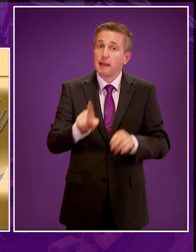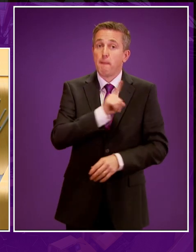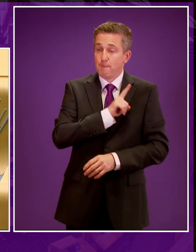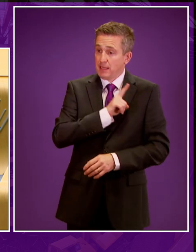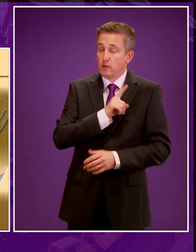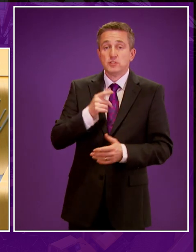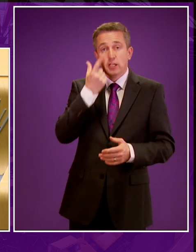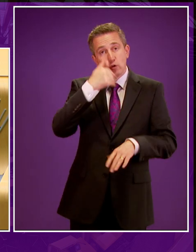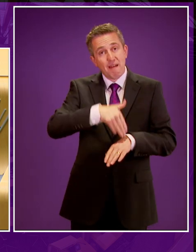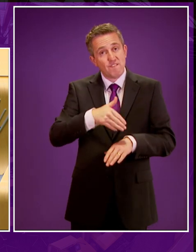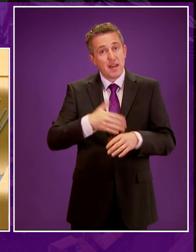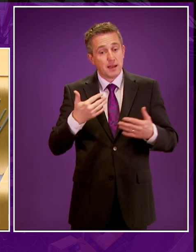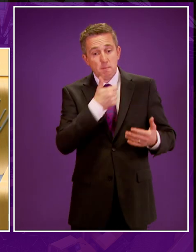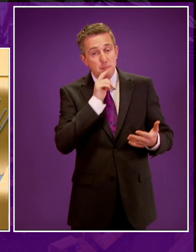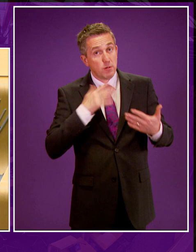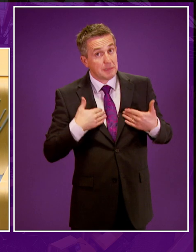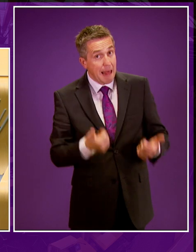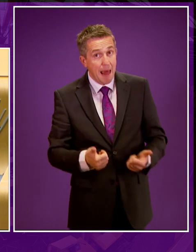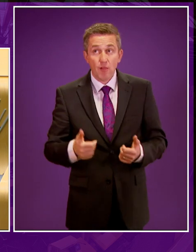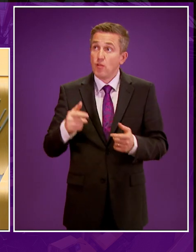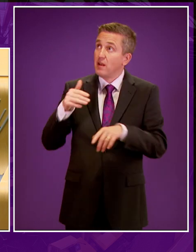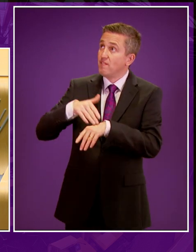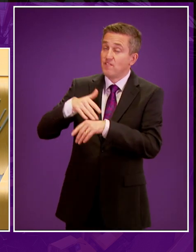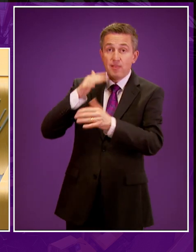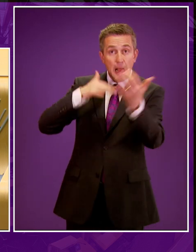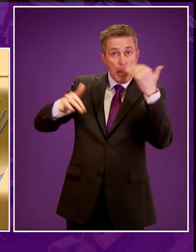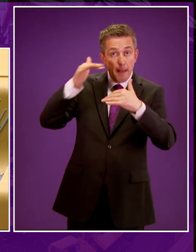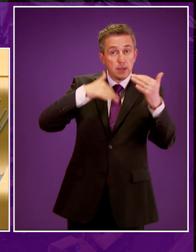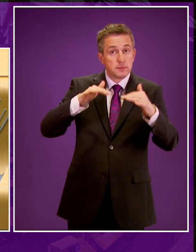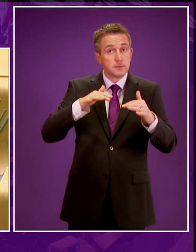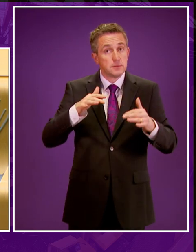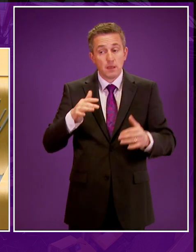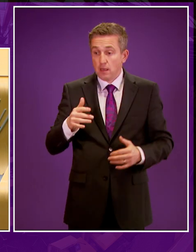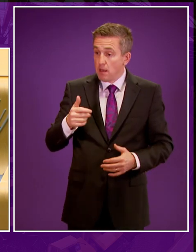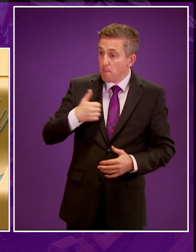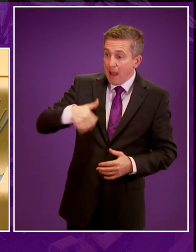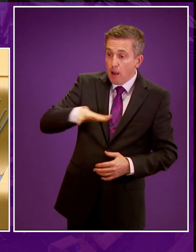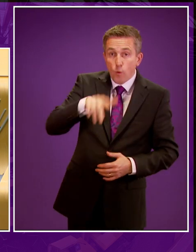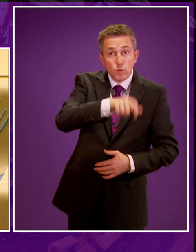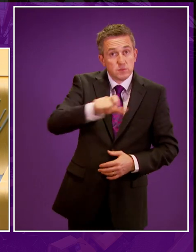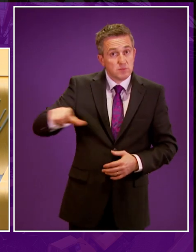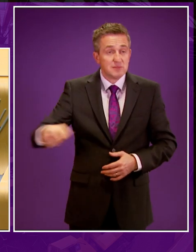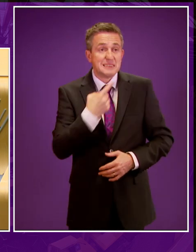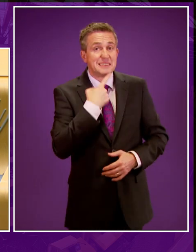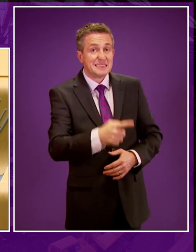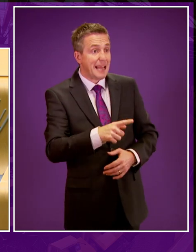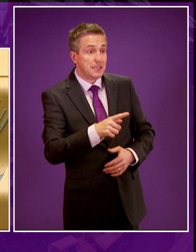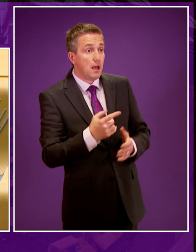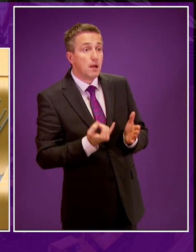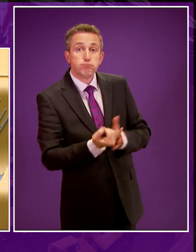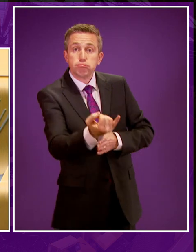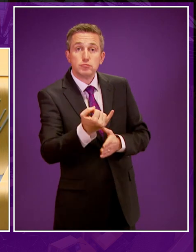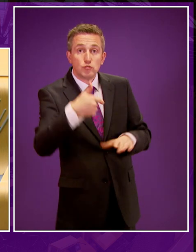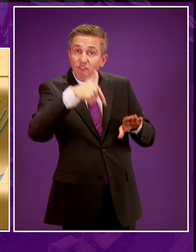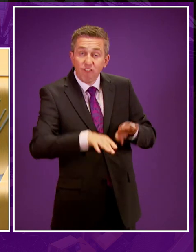public health or climate change targets. More importantly, my constituents have made themselves clear they said no to fracking.